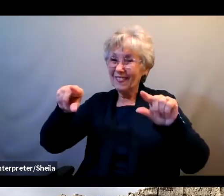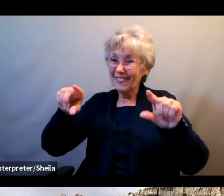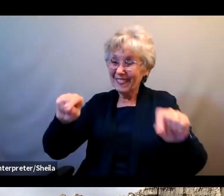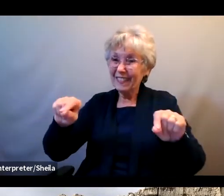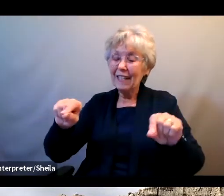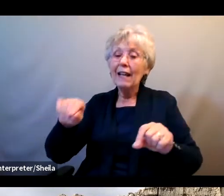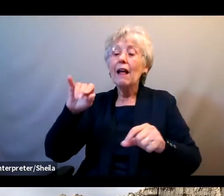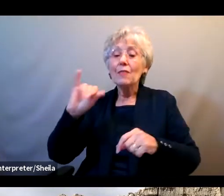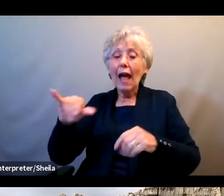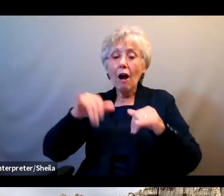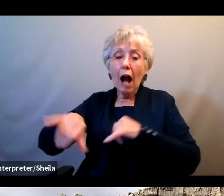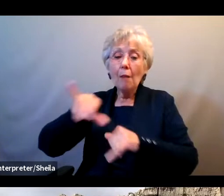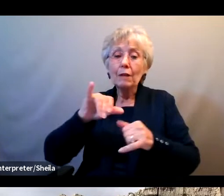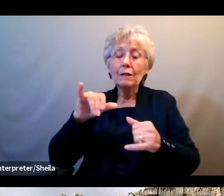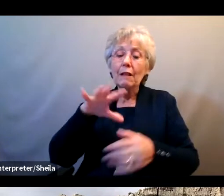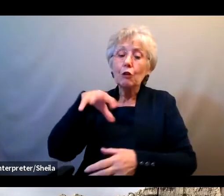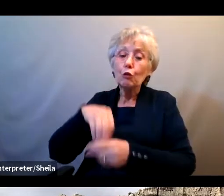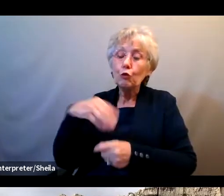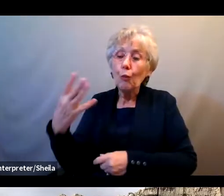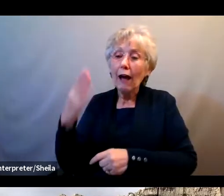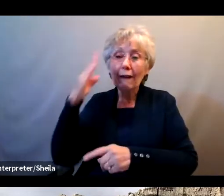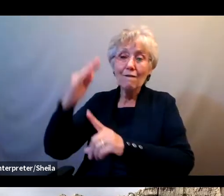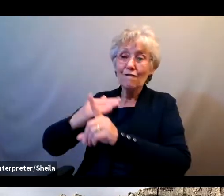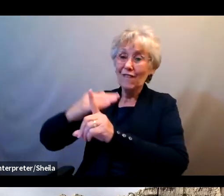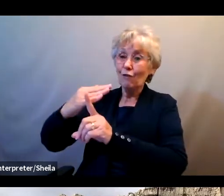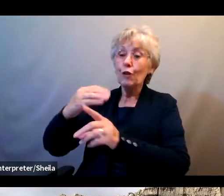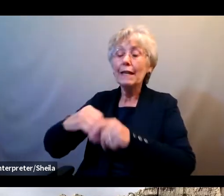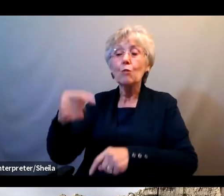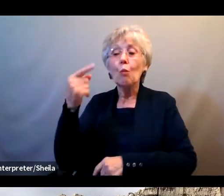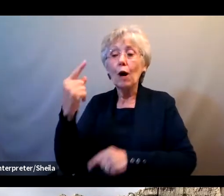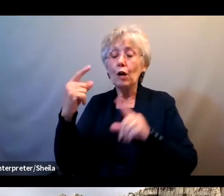not And then it says